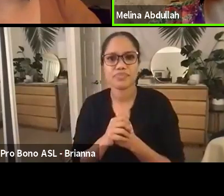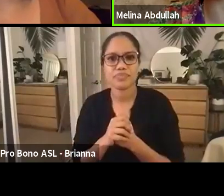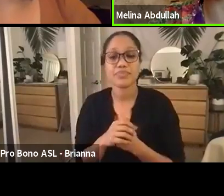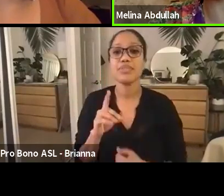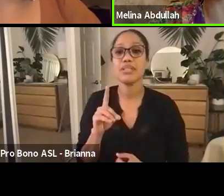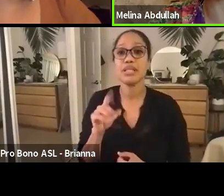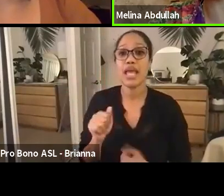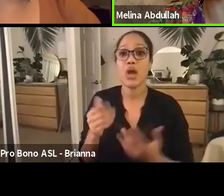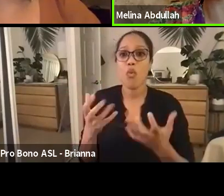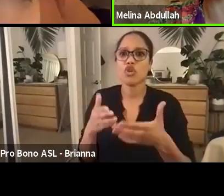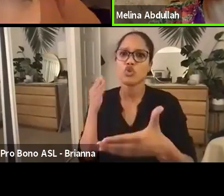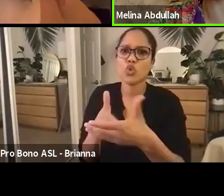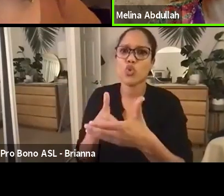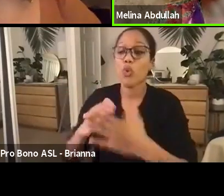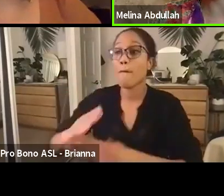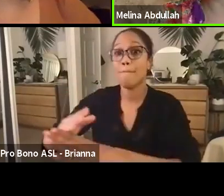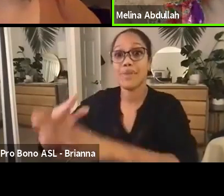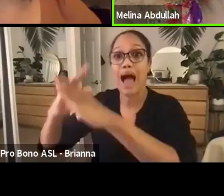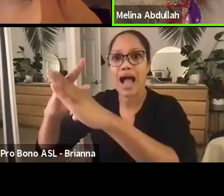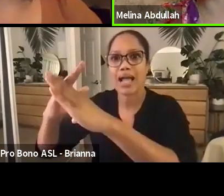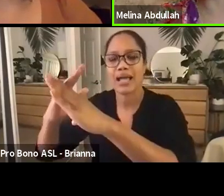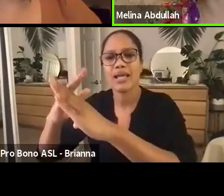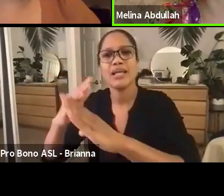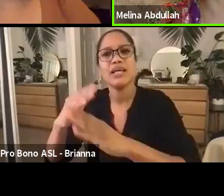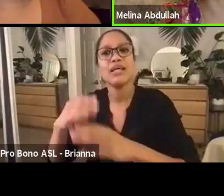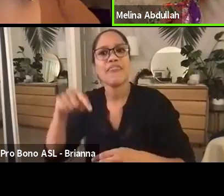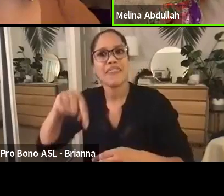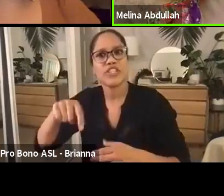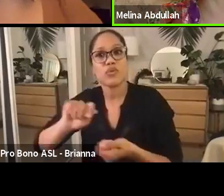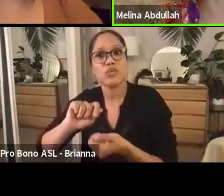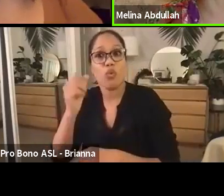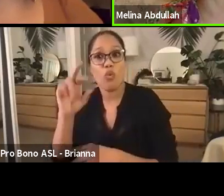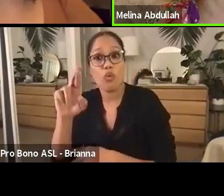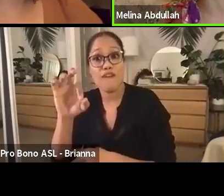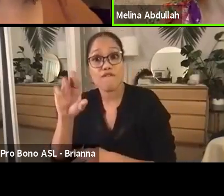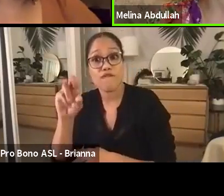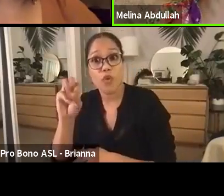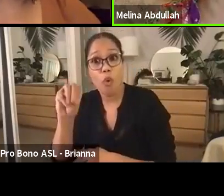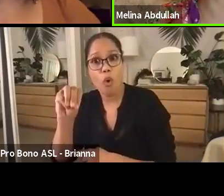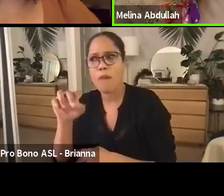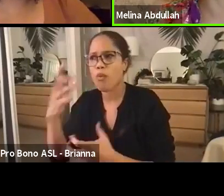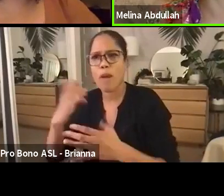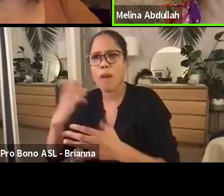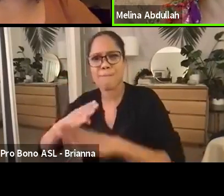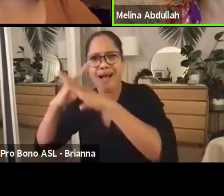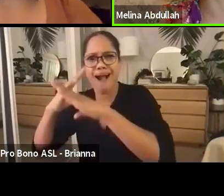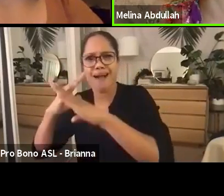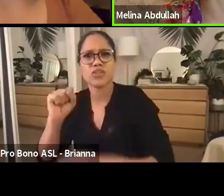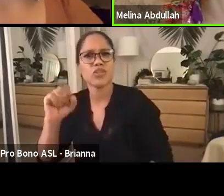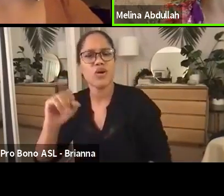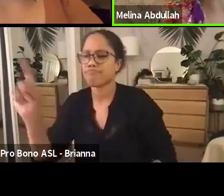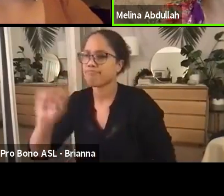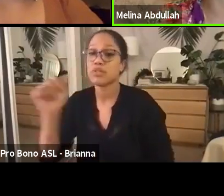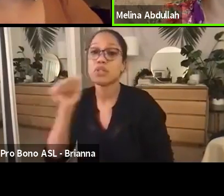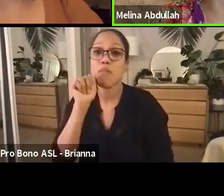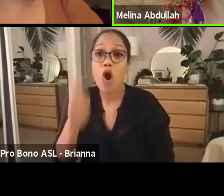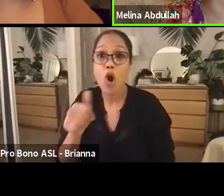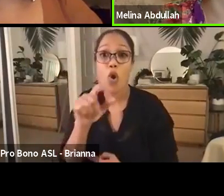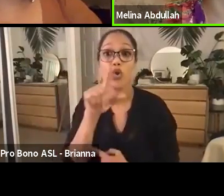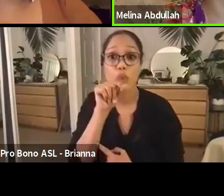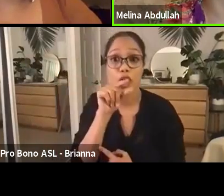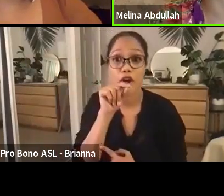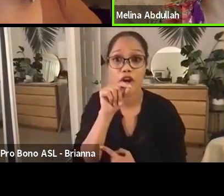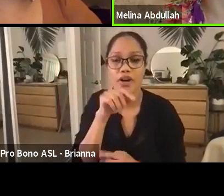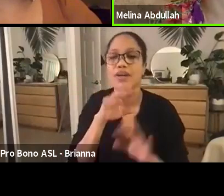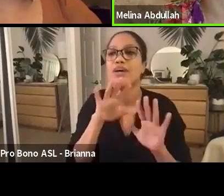block these progressive justice reforms. So tomorrow at noon, Twitter storm. Tuesday at noon, we're going to